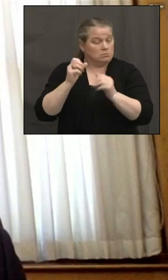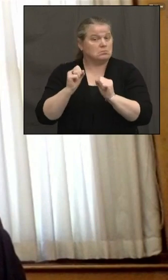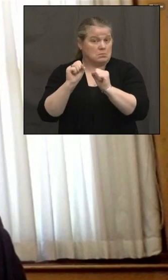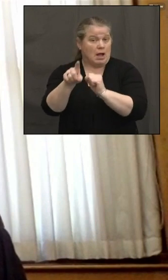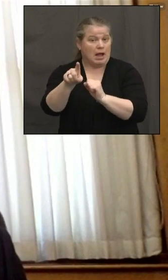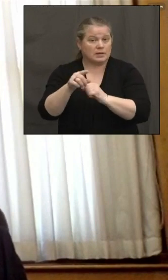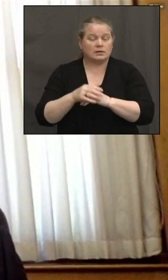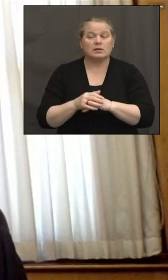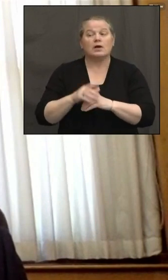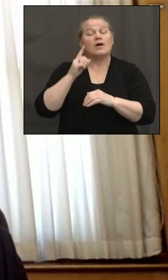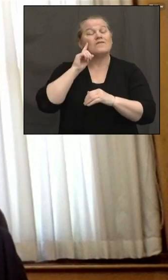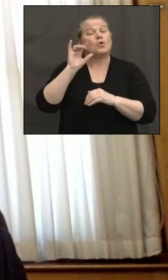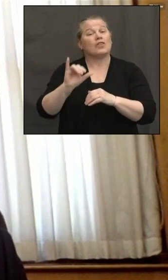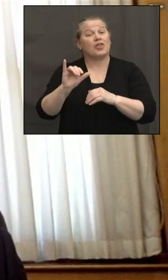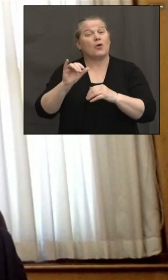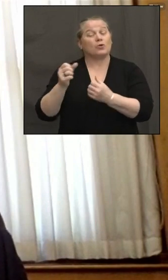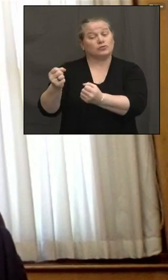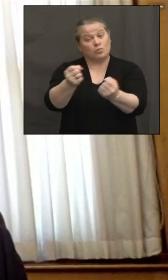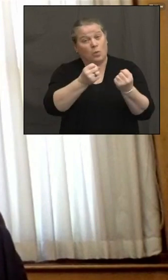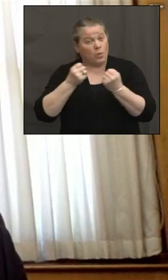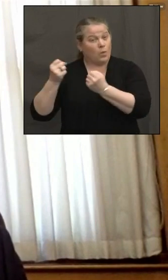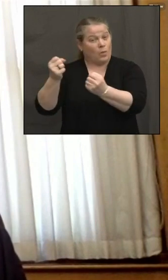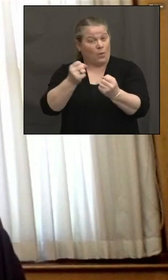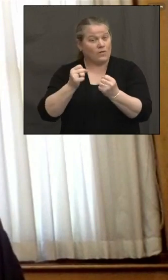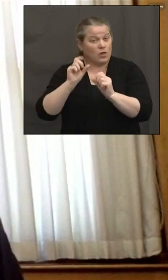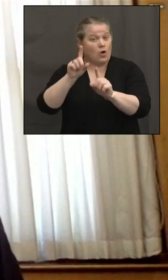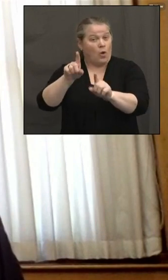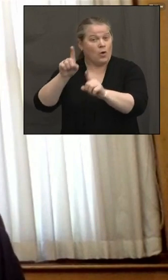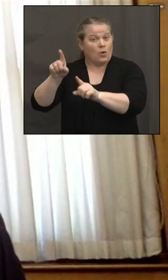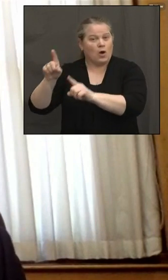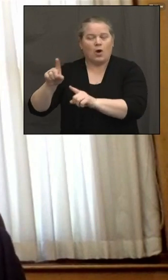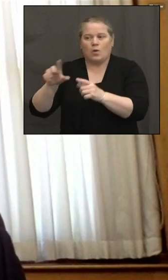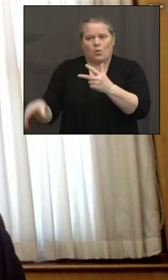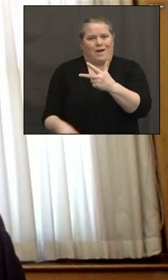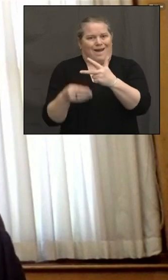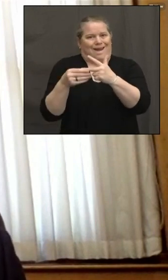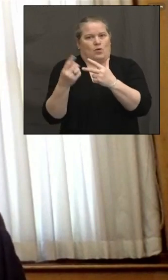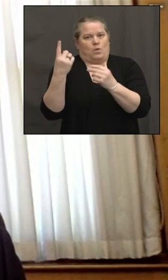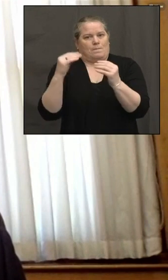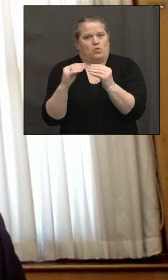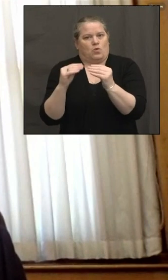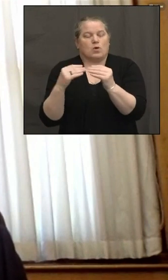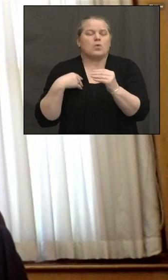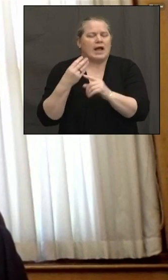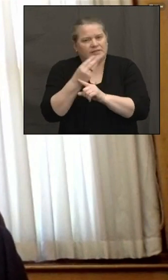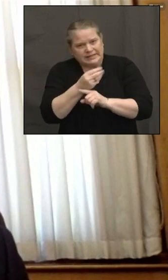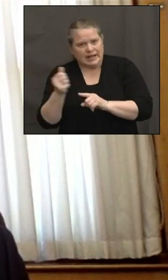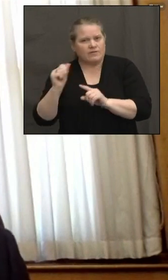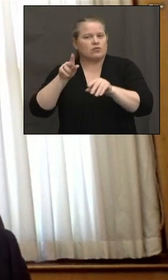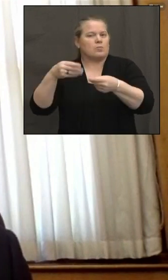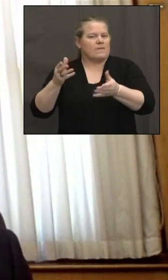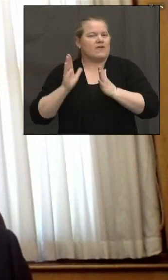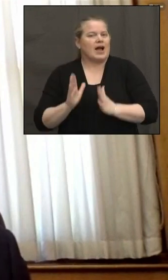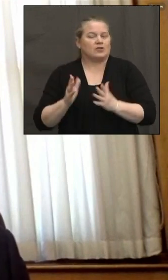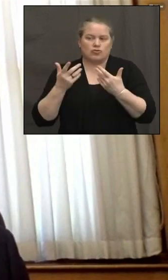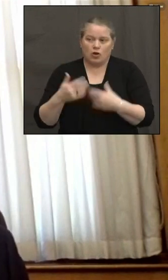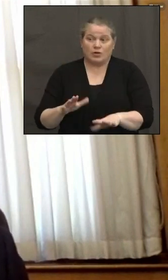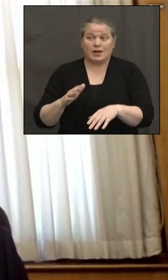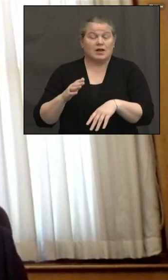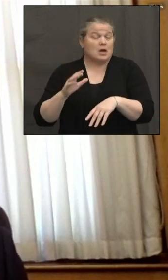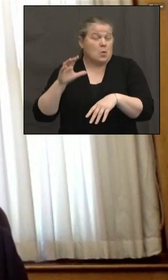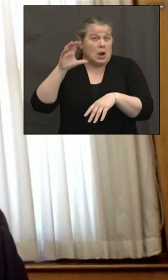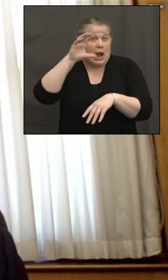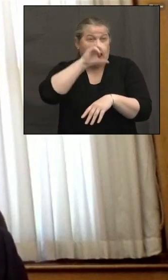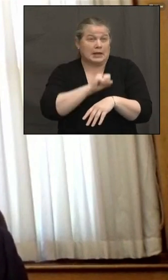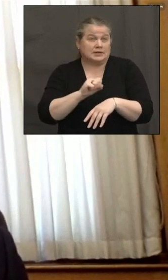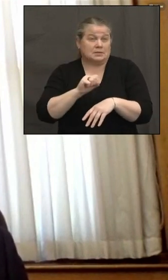just one more additional set of resources we're adding. We already have a number of our providers doing we estimate over 1,000 mobile